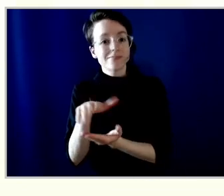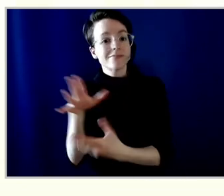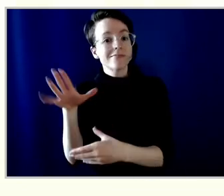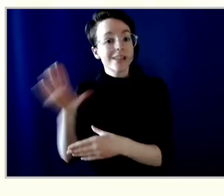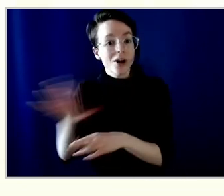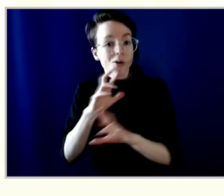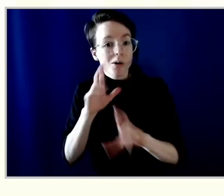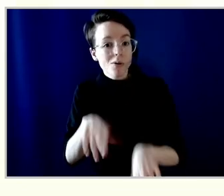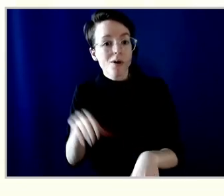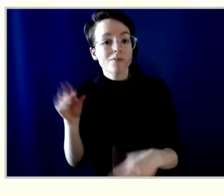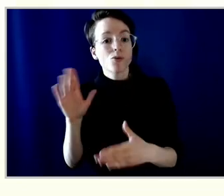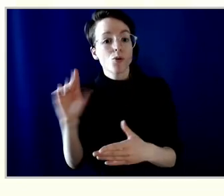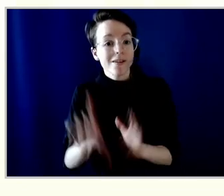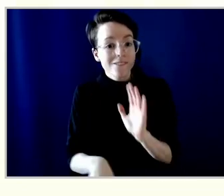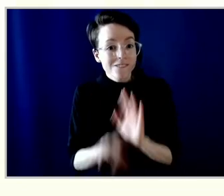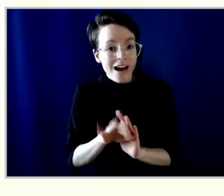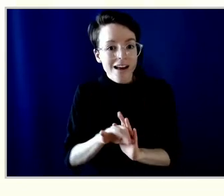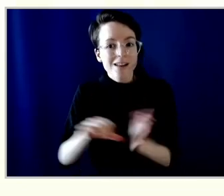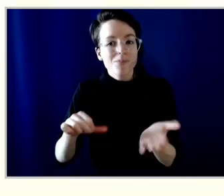on page 56.